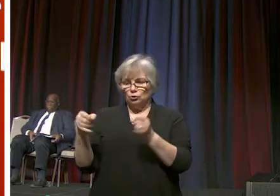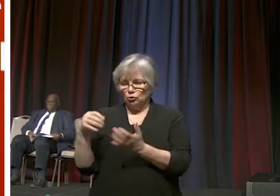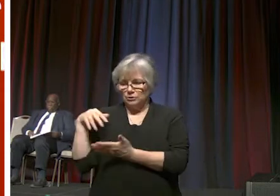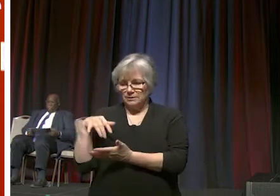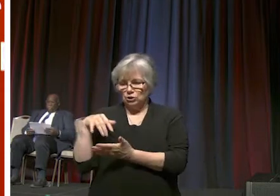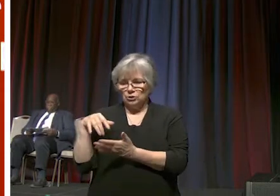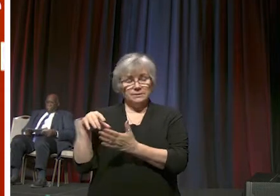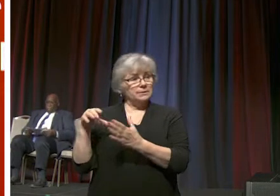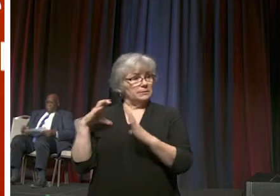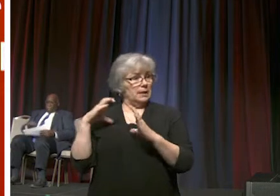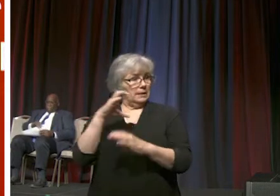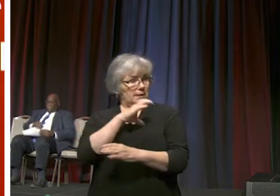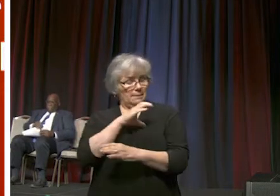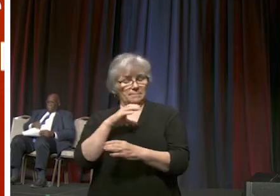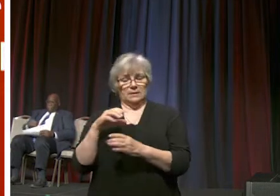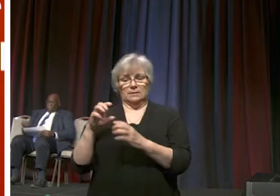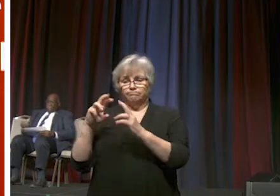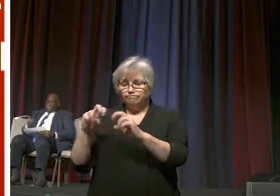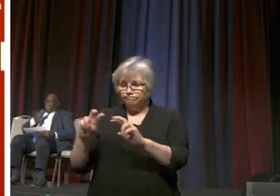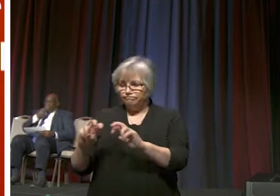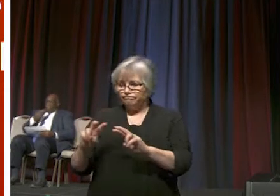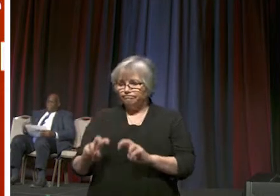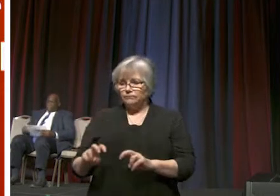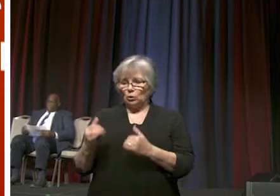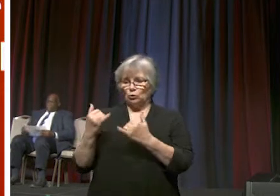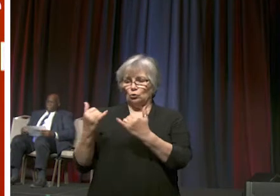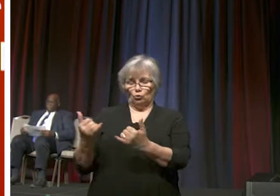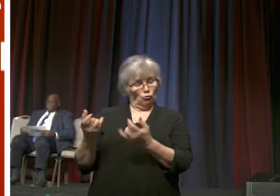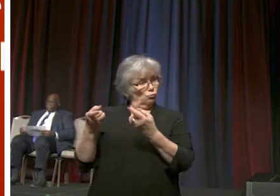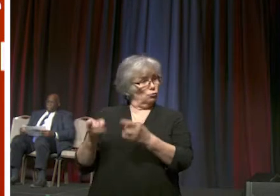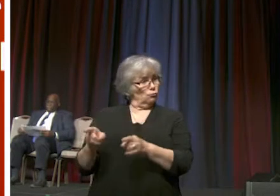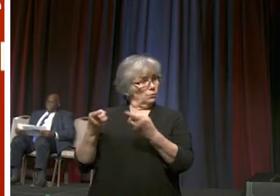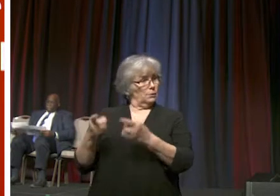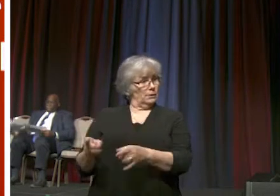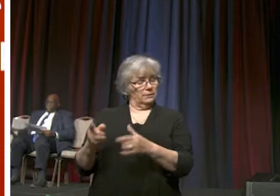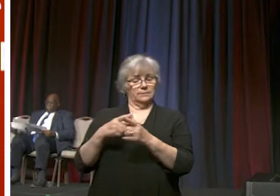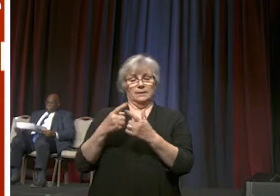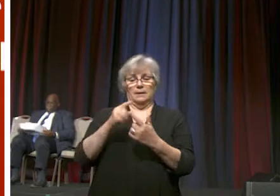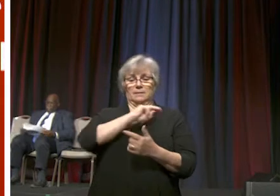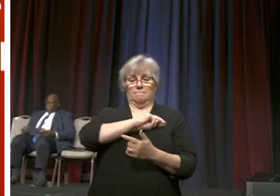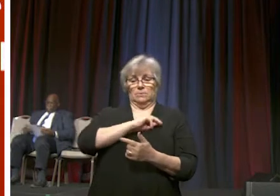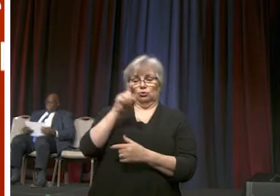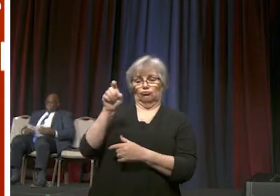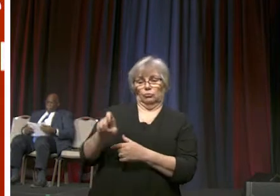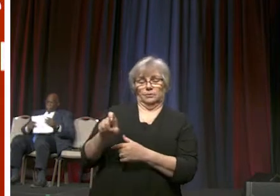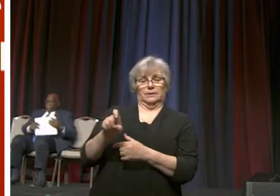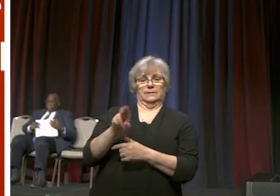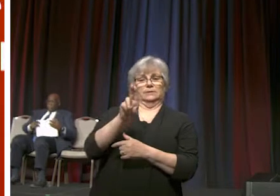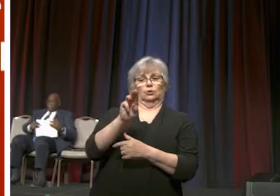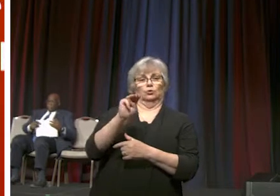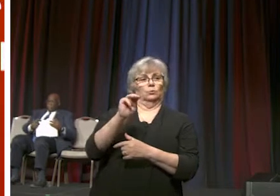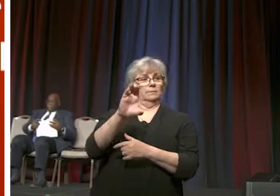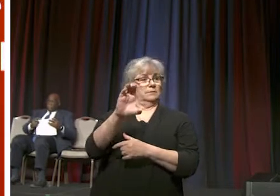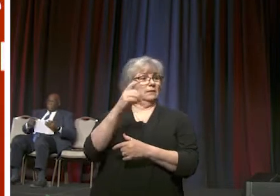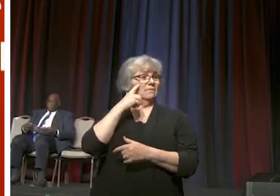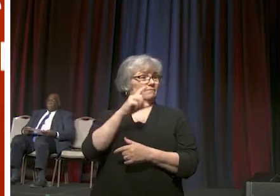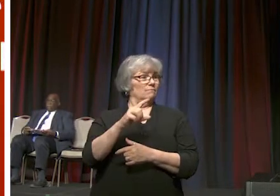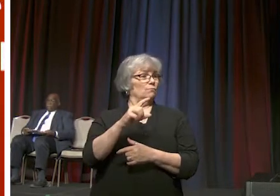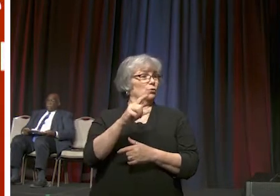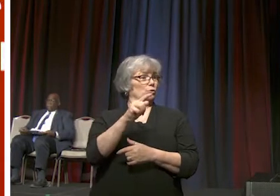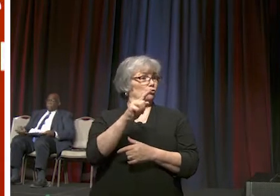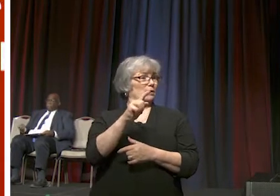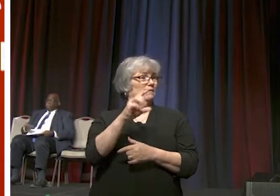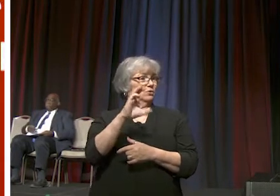will examine the current realities and missional needs of the UMC for the 21st